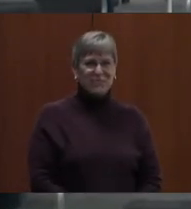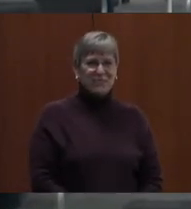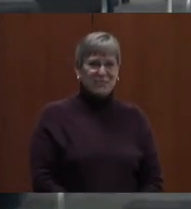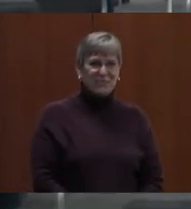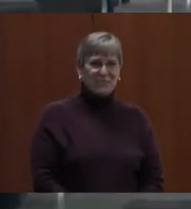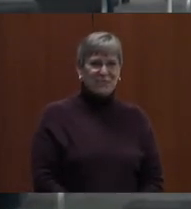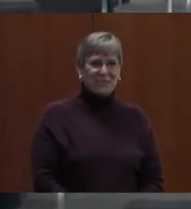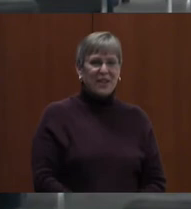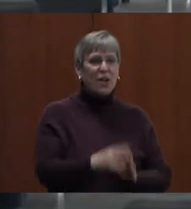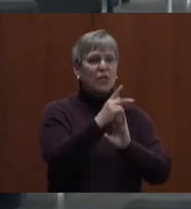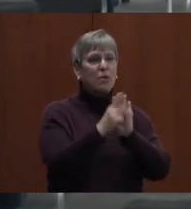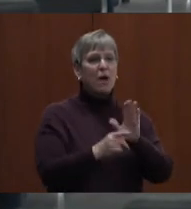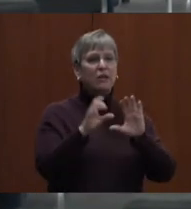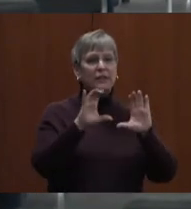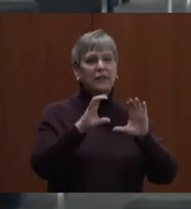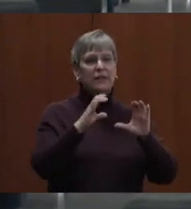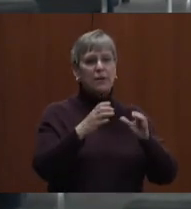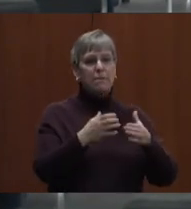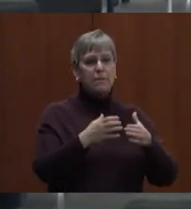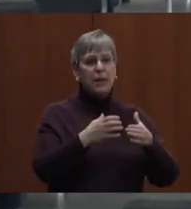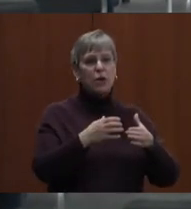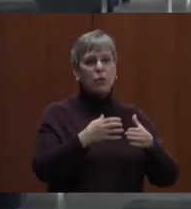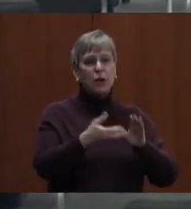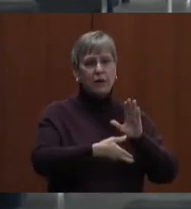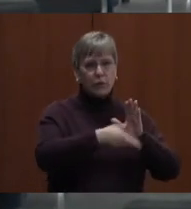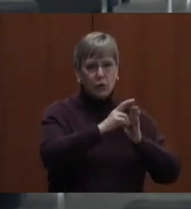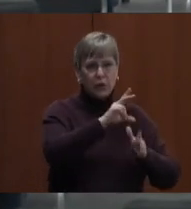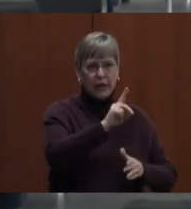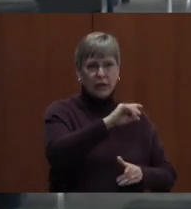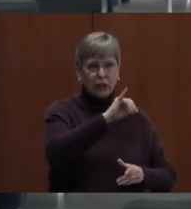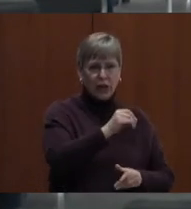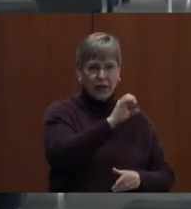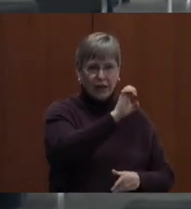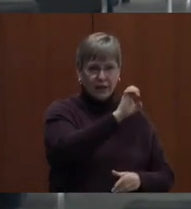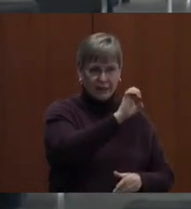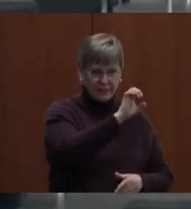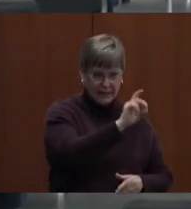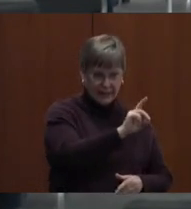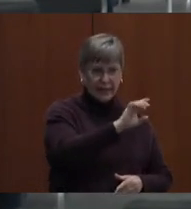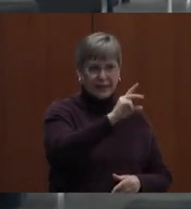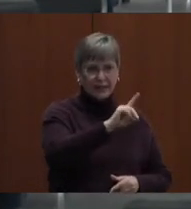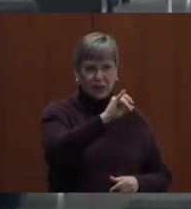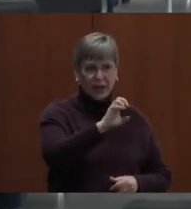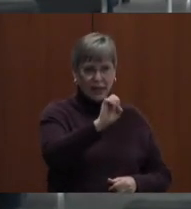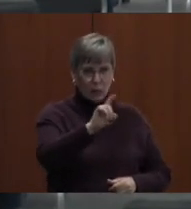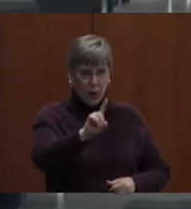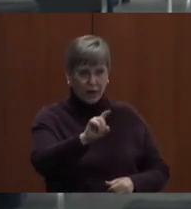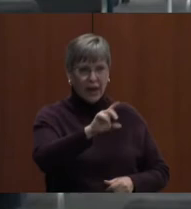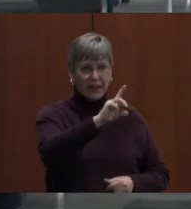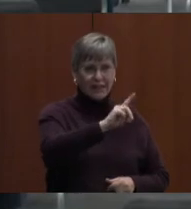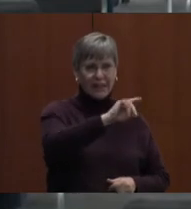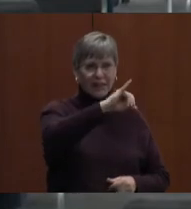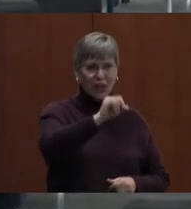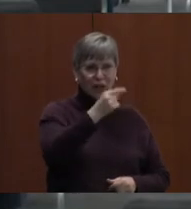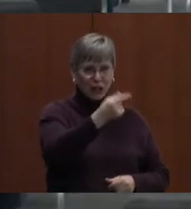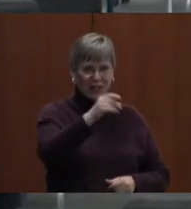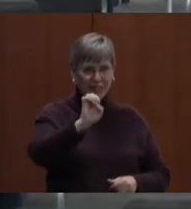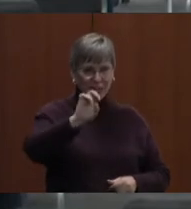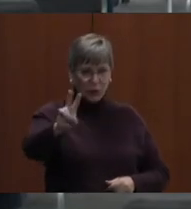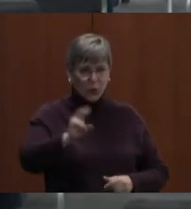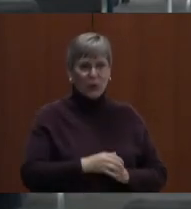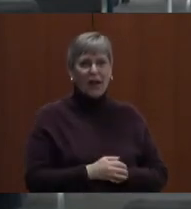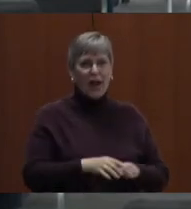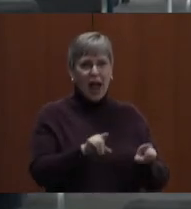The policy committee reviewed policy, D.J.G., and exhibits D.J.E. 1 and D.J.G.E. 2